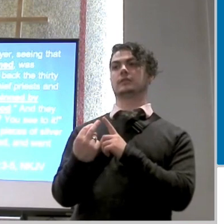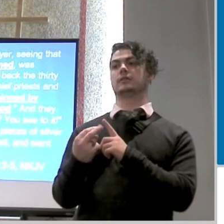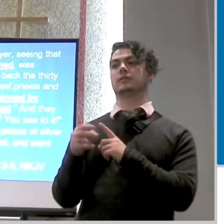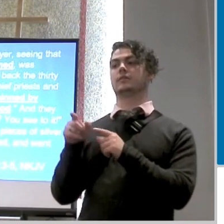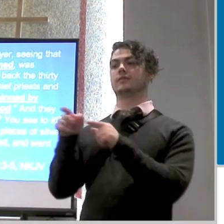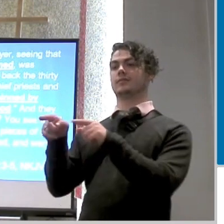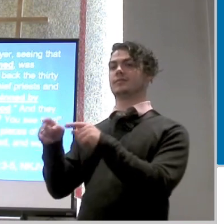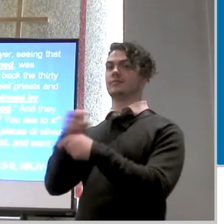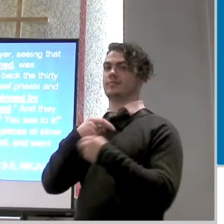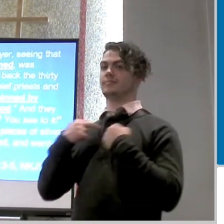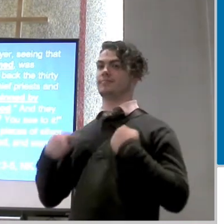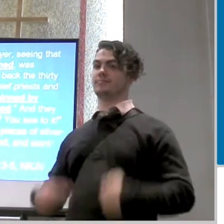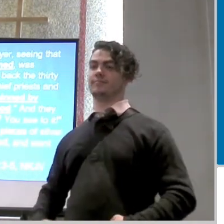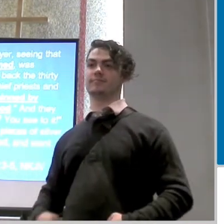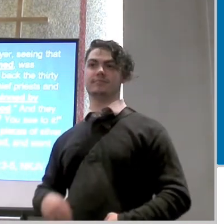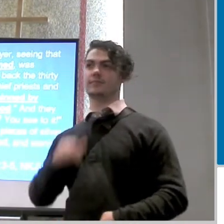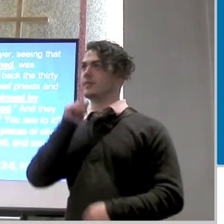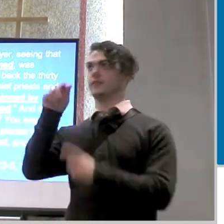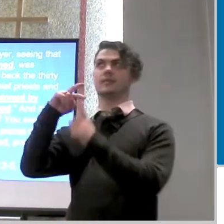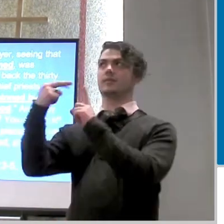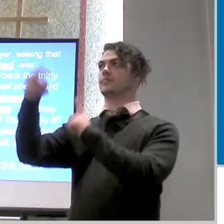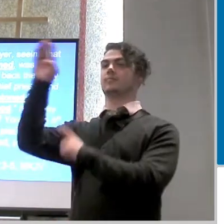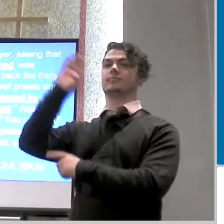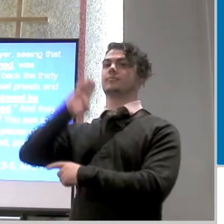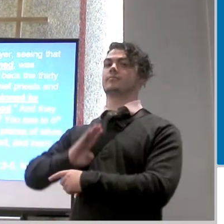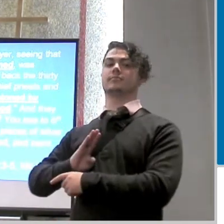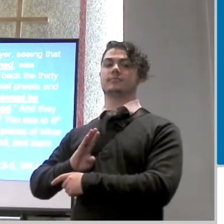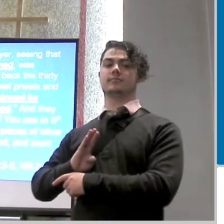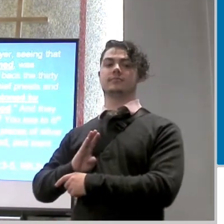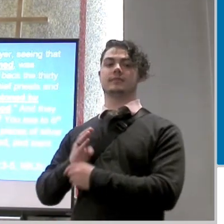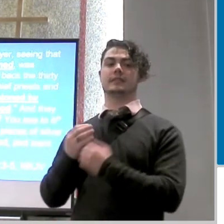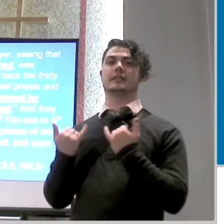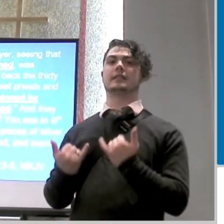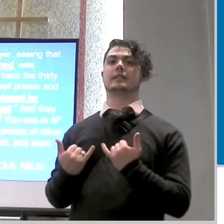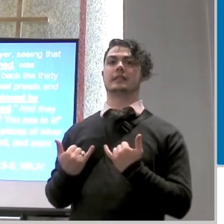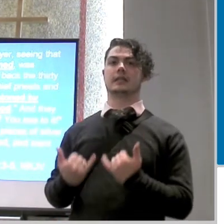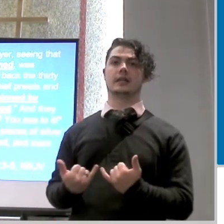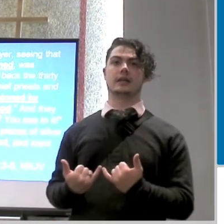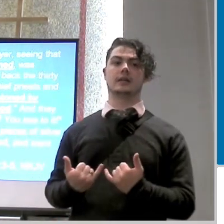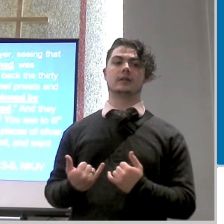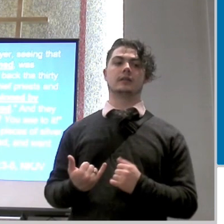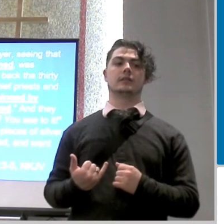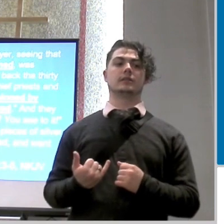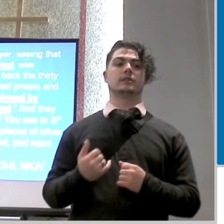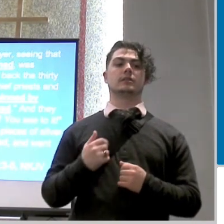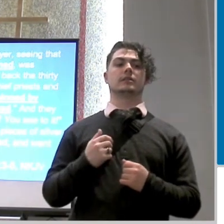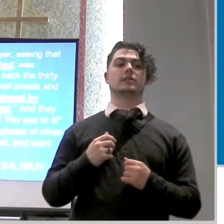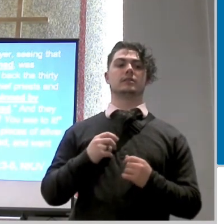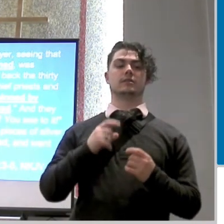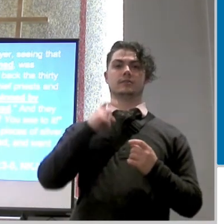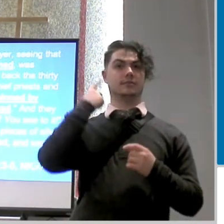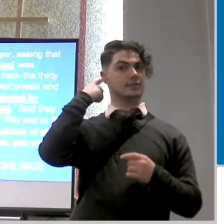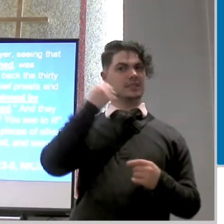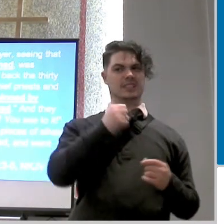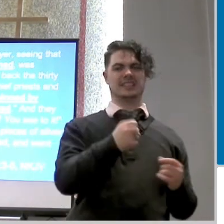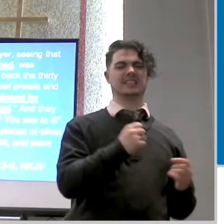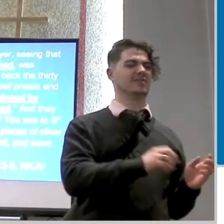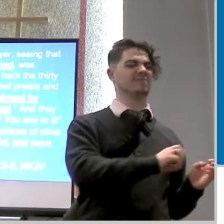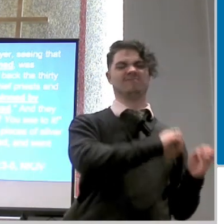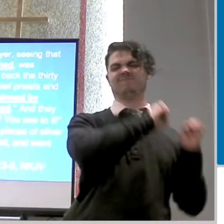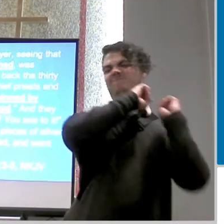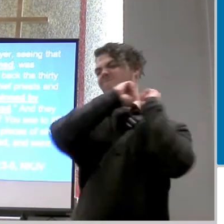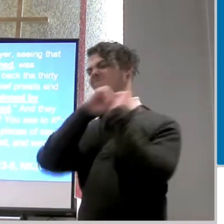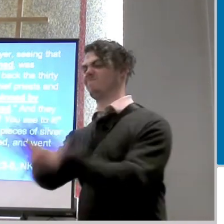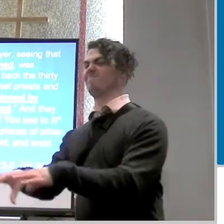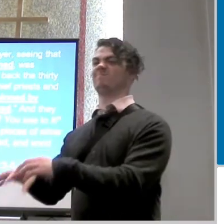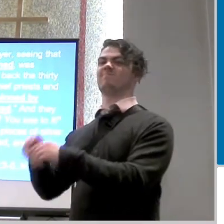and now the shame is going to begin to set in and it says that then he threw down the 30 the pieces